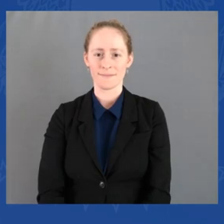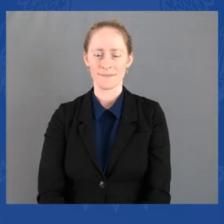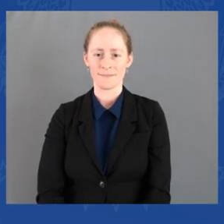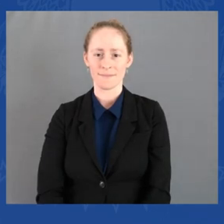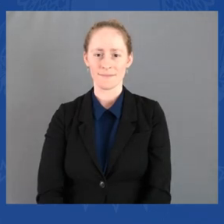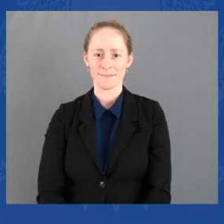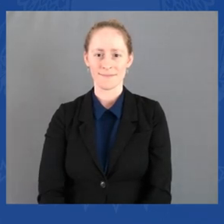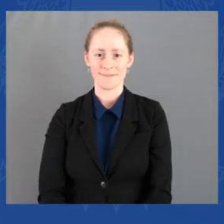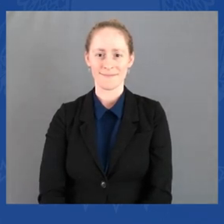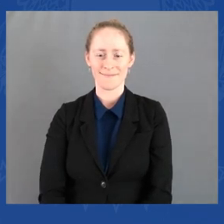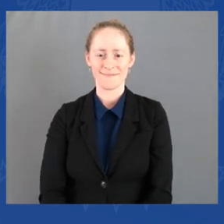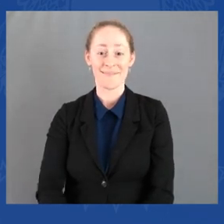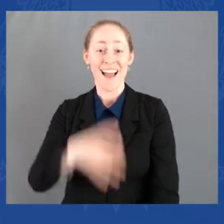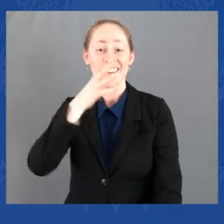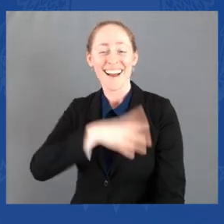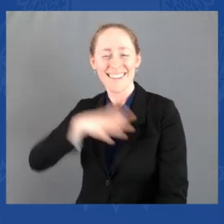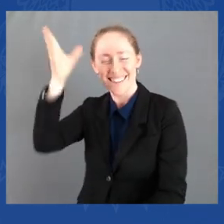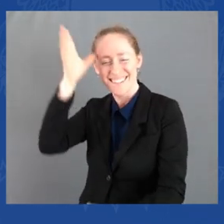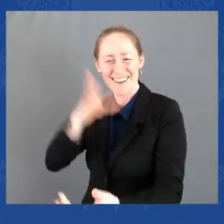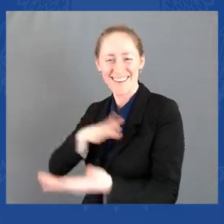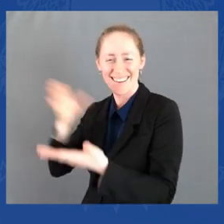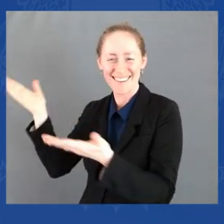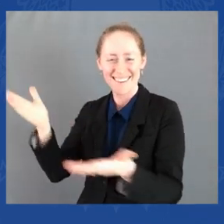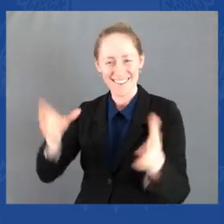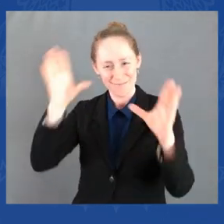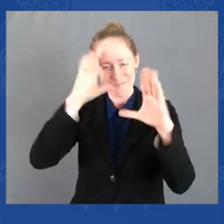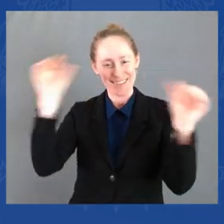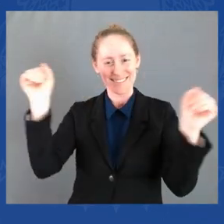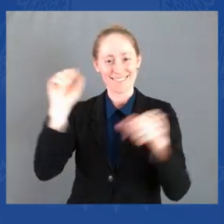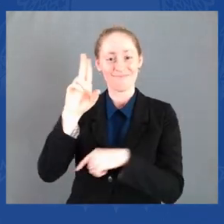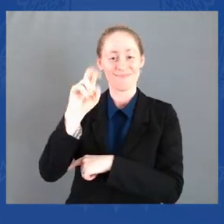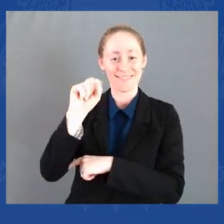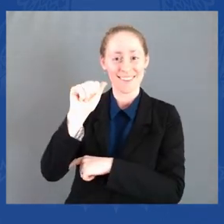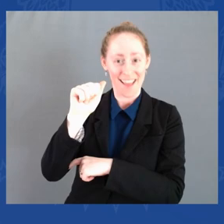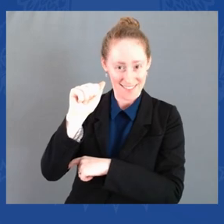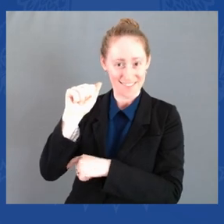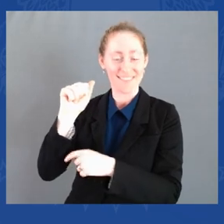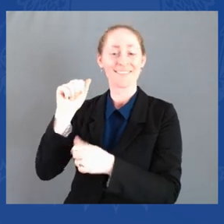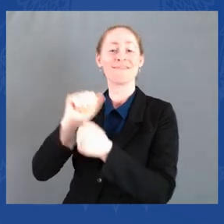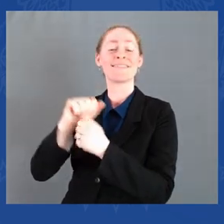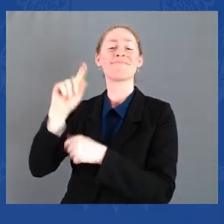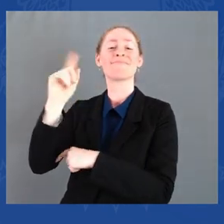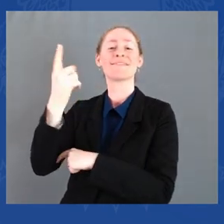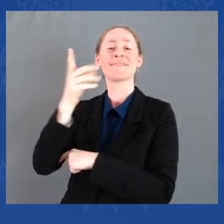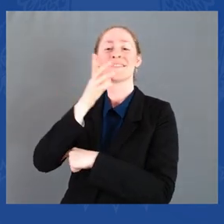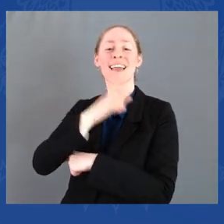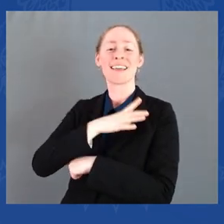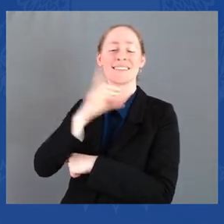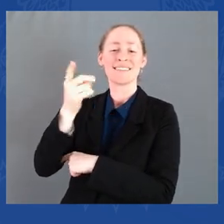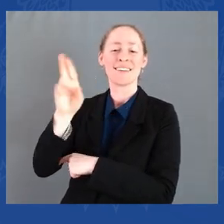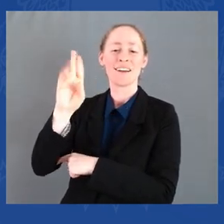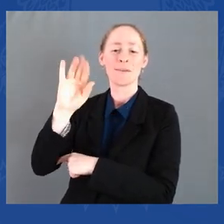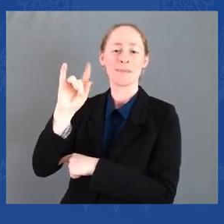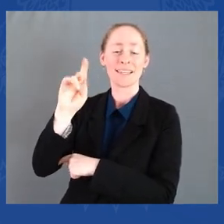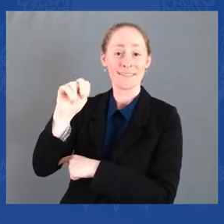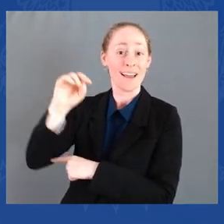Ladies and gentlemen, the President of the United States and Dr. Biden, accompanied by the Vice President of the United States and Ambassador Tai.